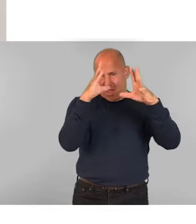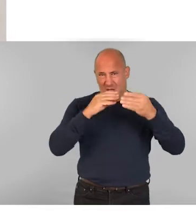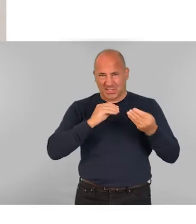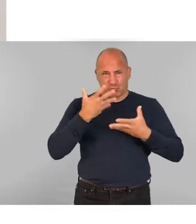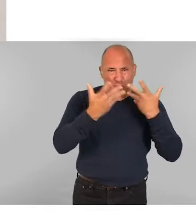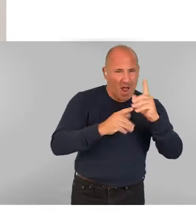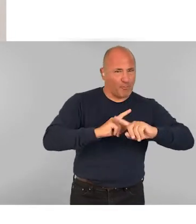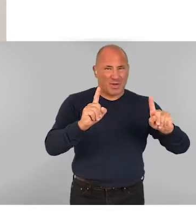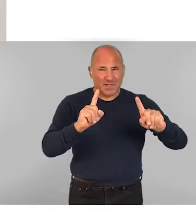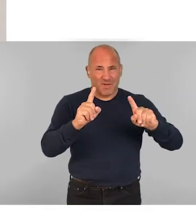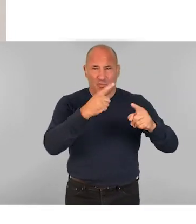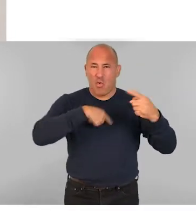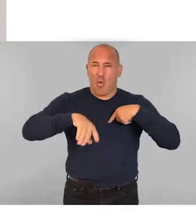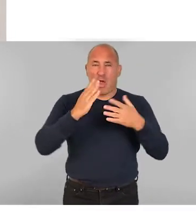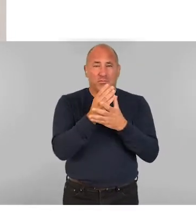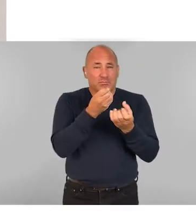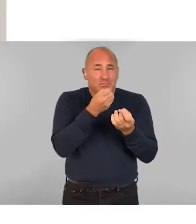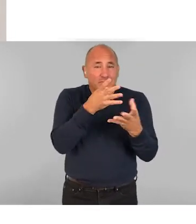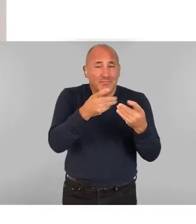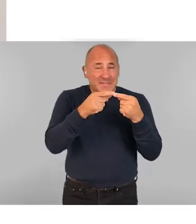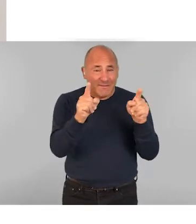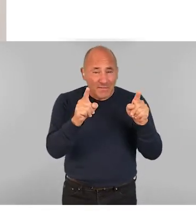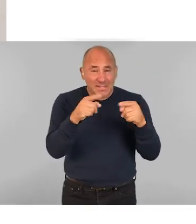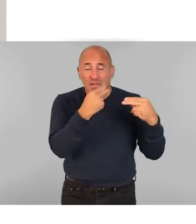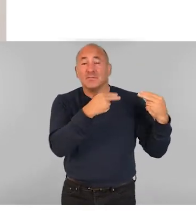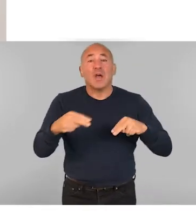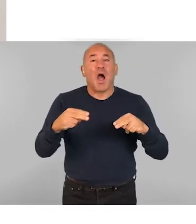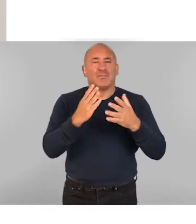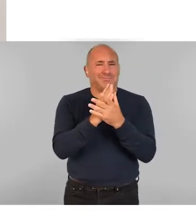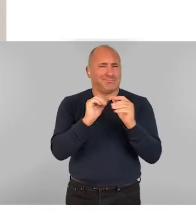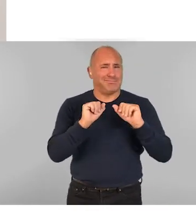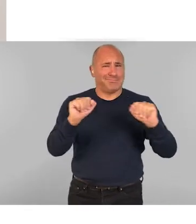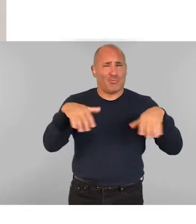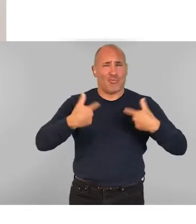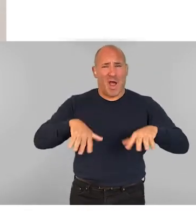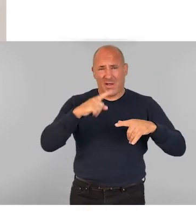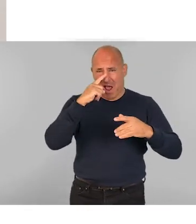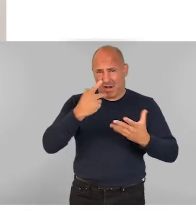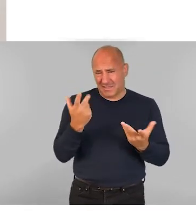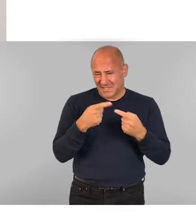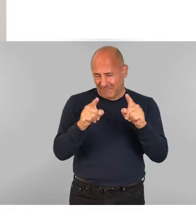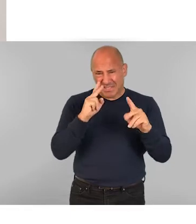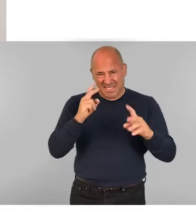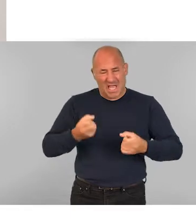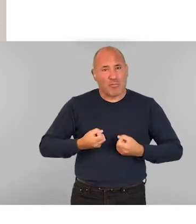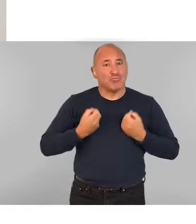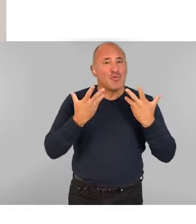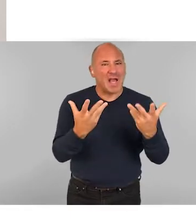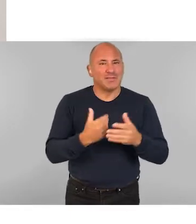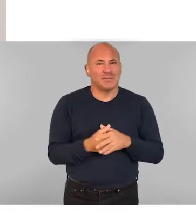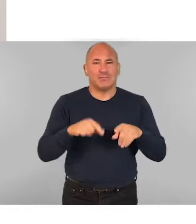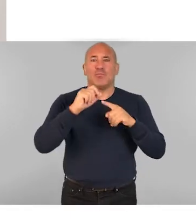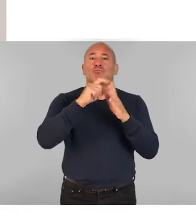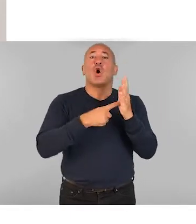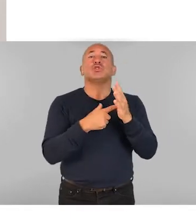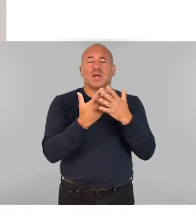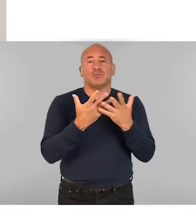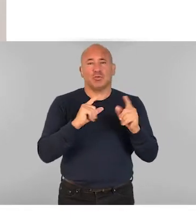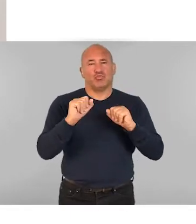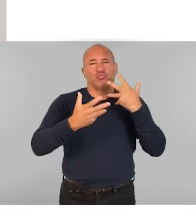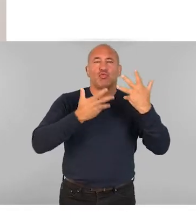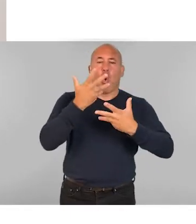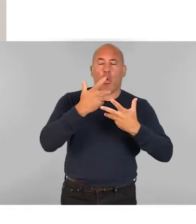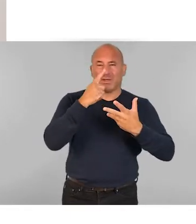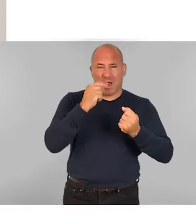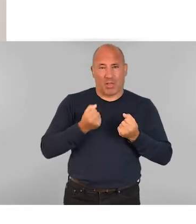nature has the extraordinary potential to embrace difference in its expressivity. This project helps to communicate stories common to many dancers